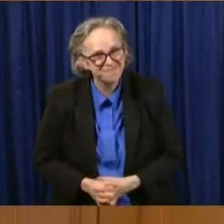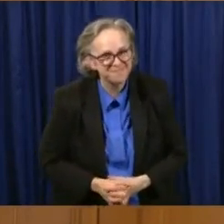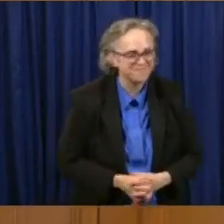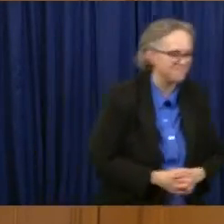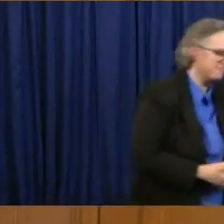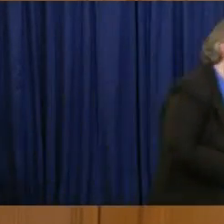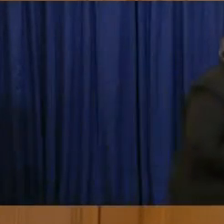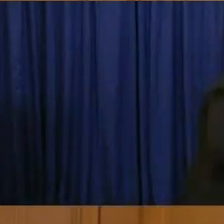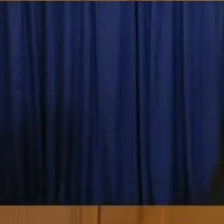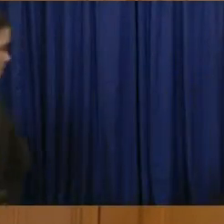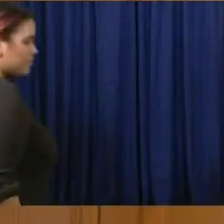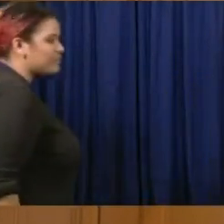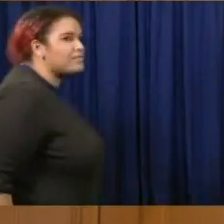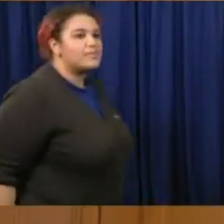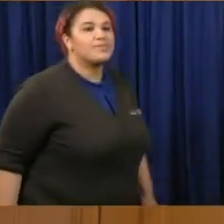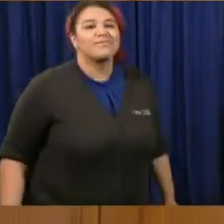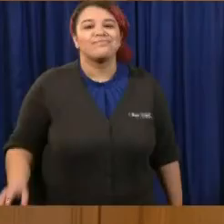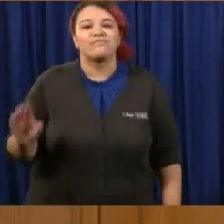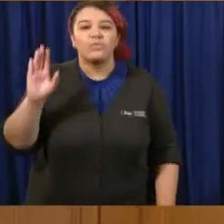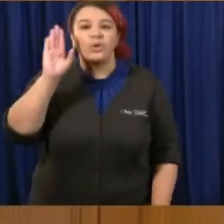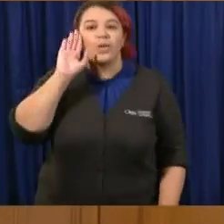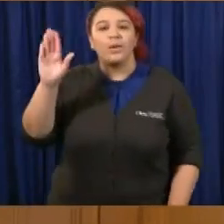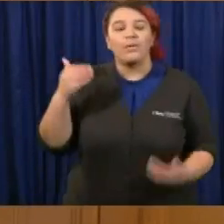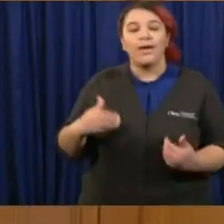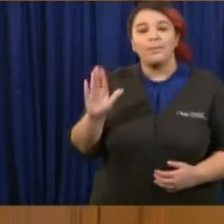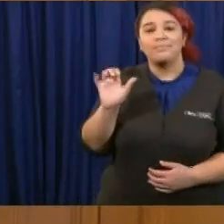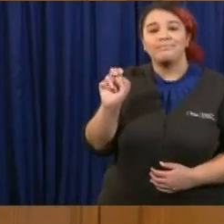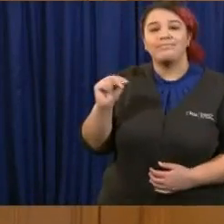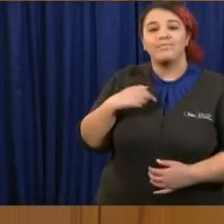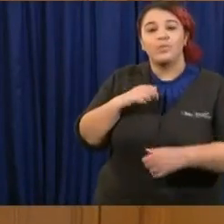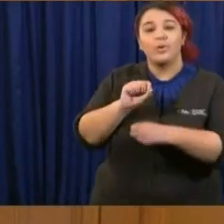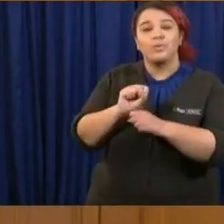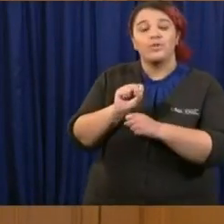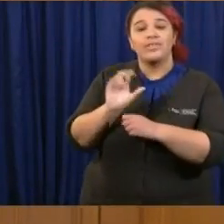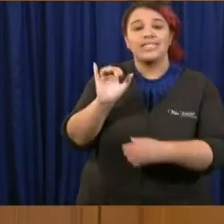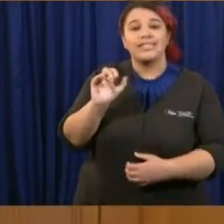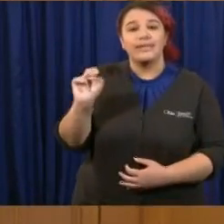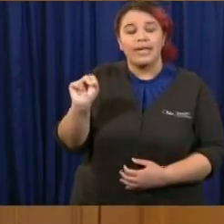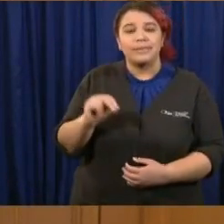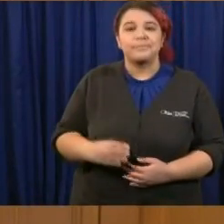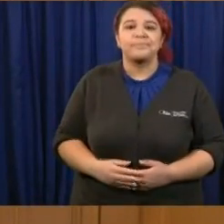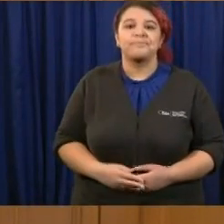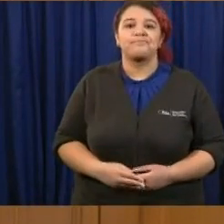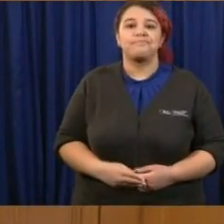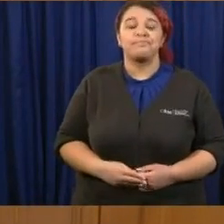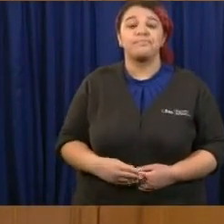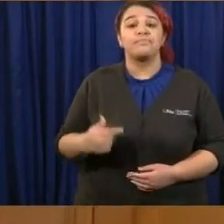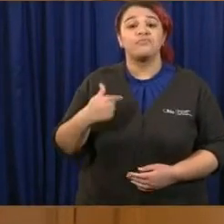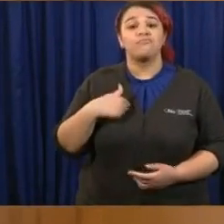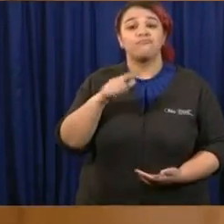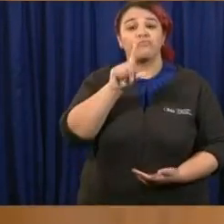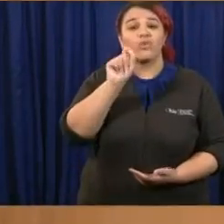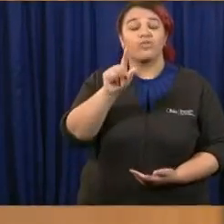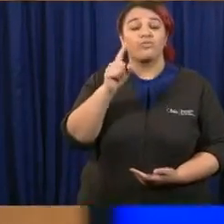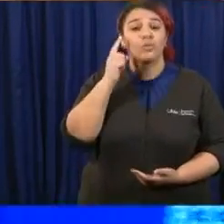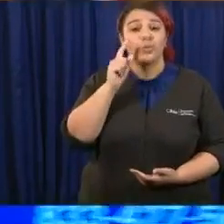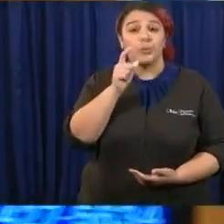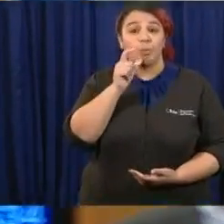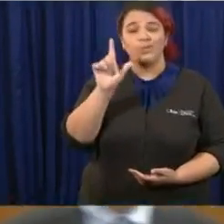Hi, I'm Ben Schwartz with WCPO in Cincinnati. I would like to address the Lieutenant Governor with this question.